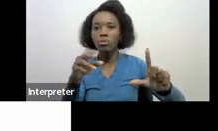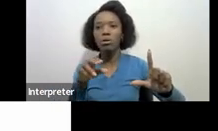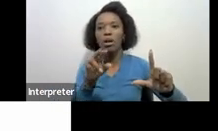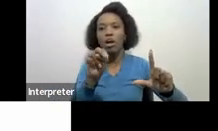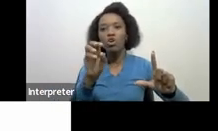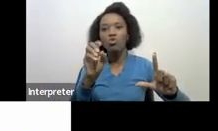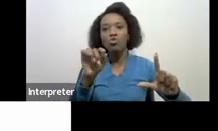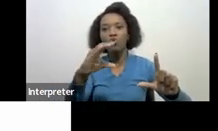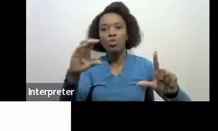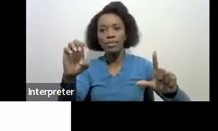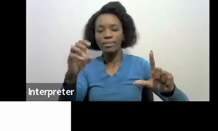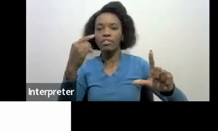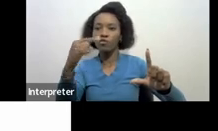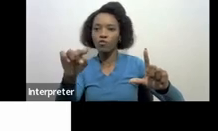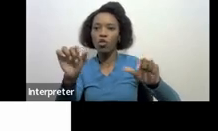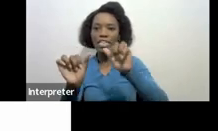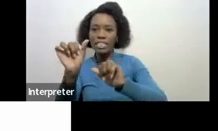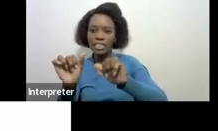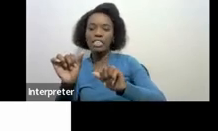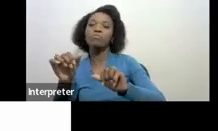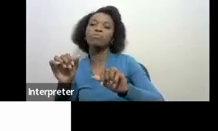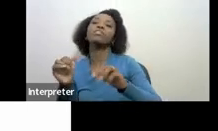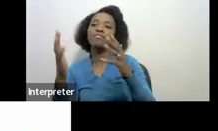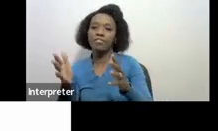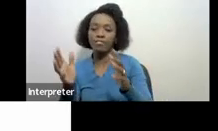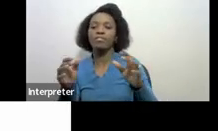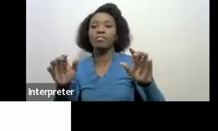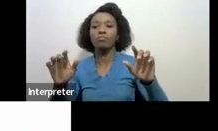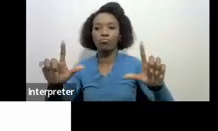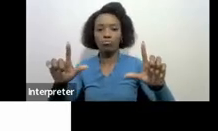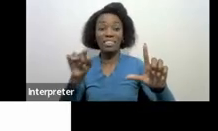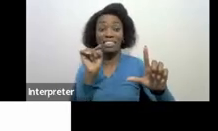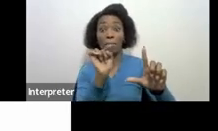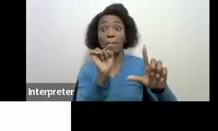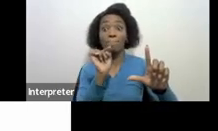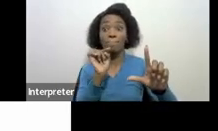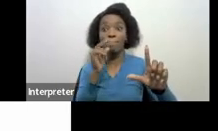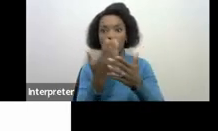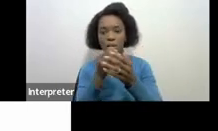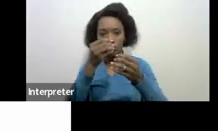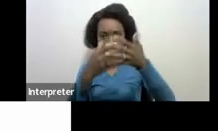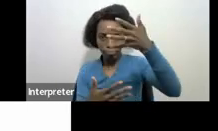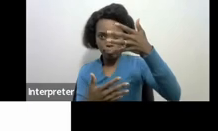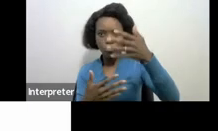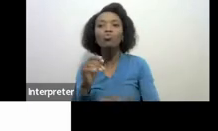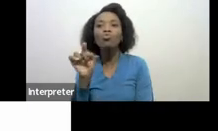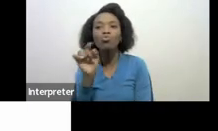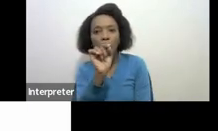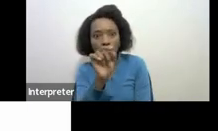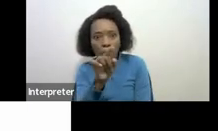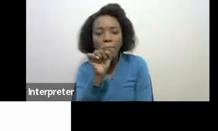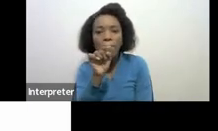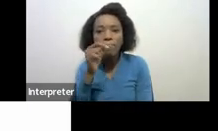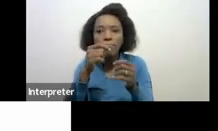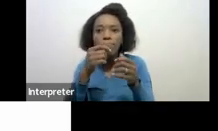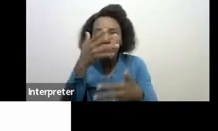assessment issued slash it 34 you should click here to view the notice so when you click there as you